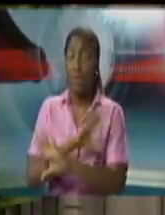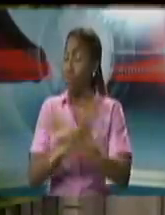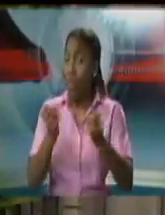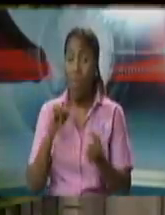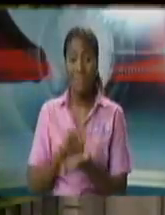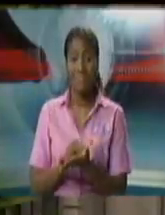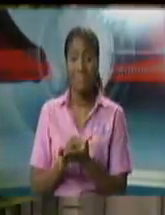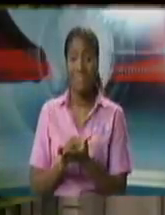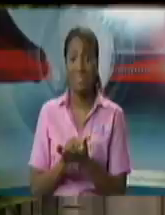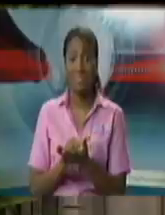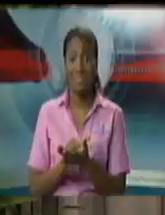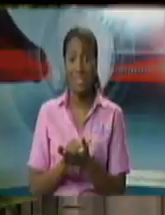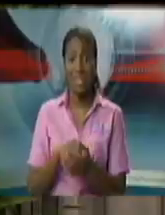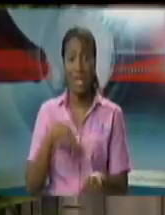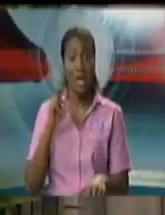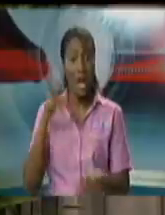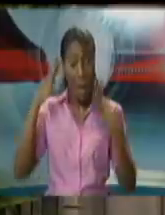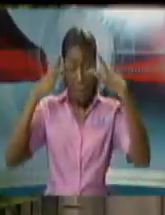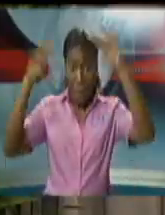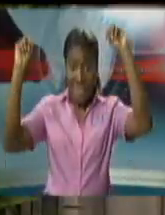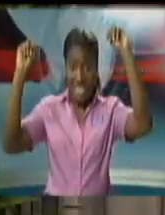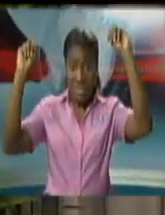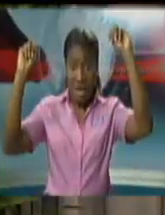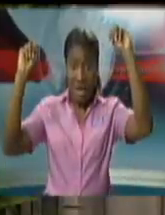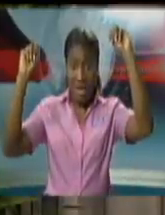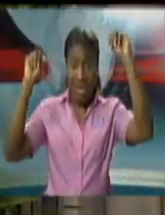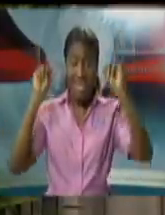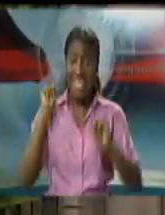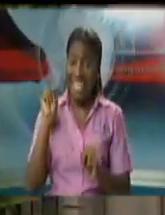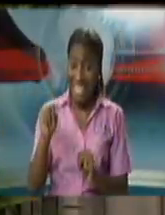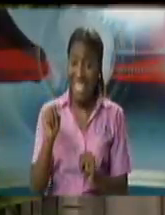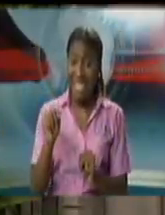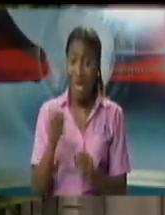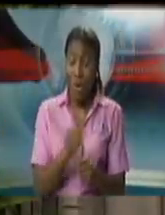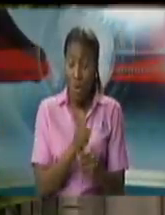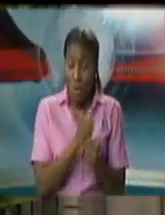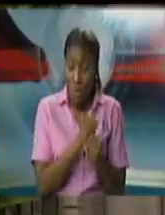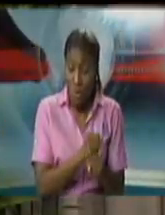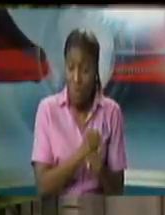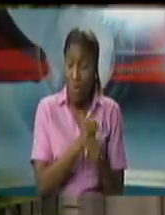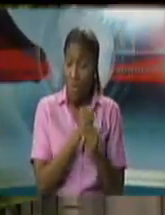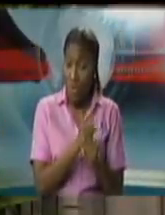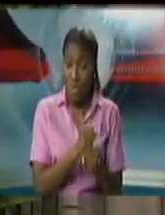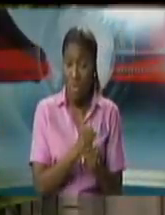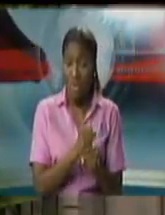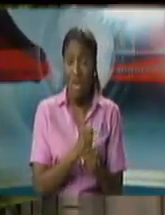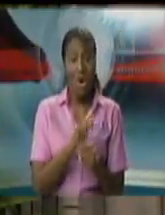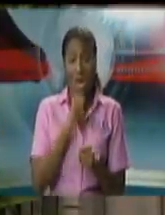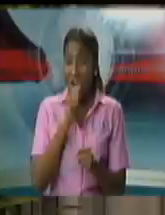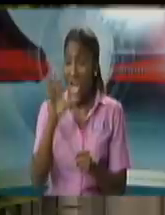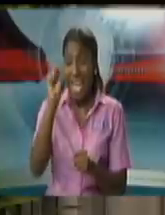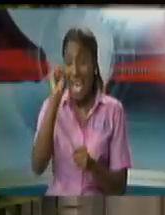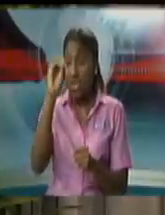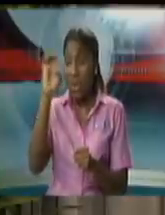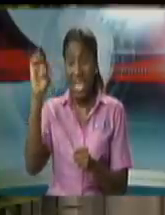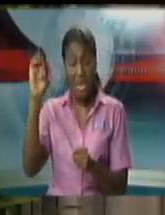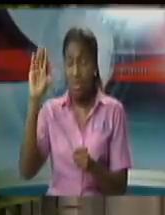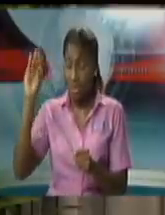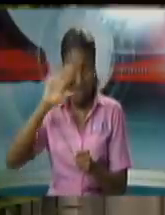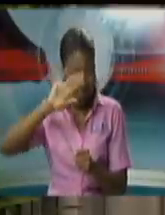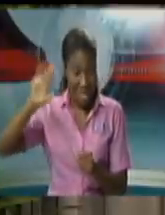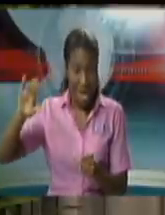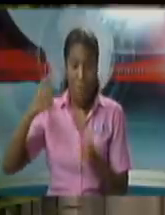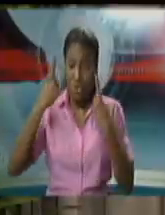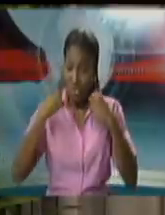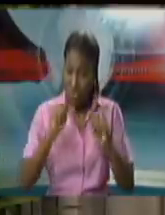necessary it is the honorable prime minister who has kept to this course of saying let's take a measured approach as the